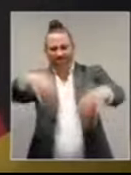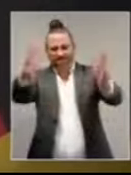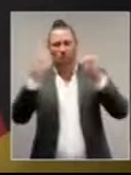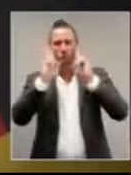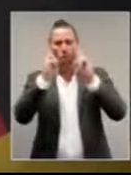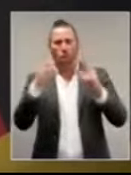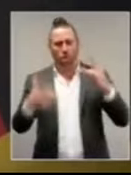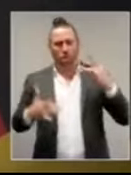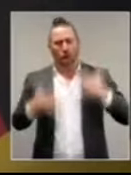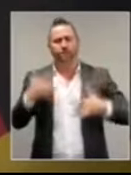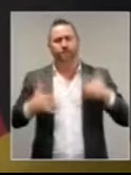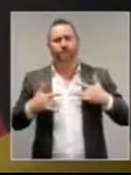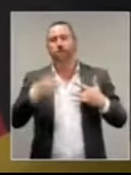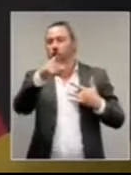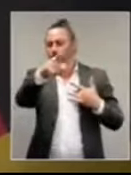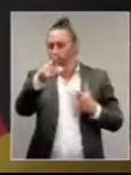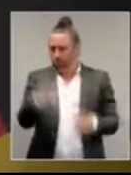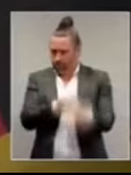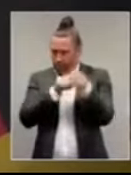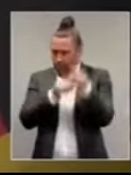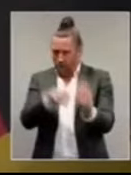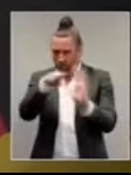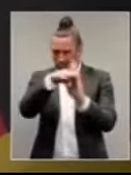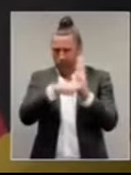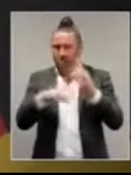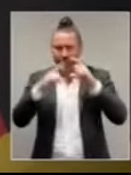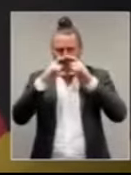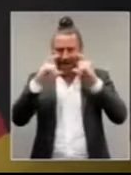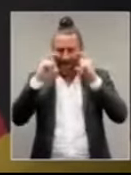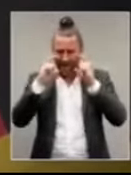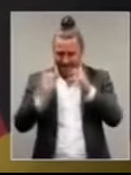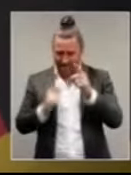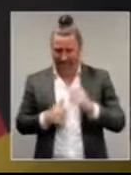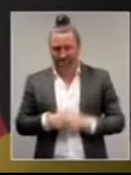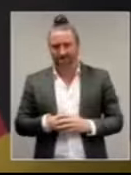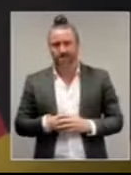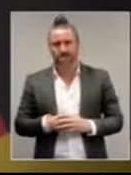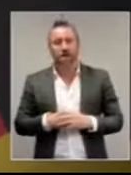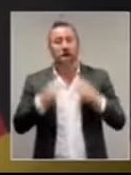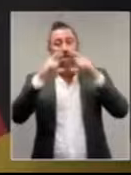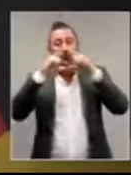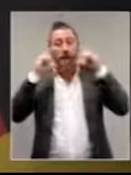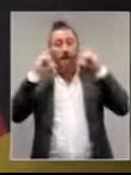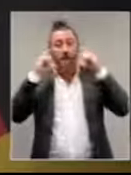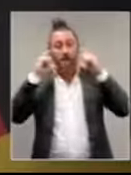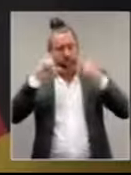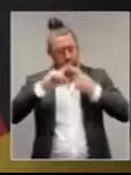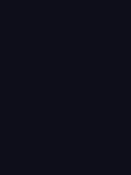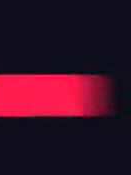territory-wide mask mandate the mask mandate remains as is